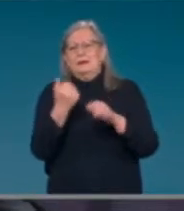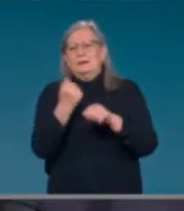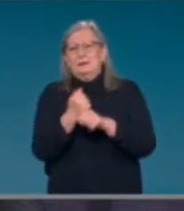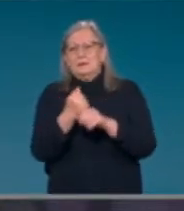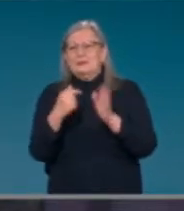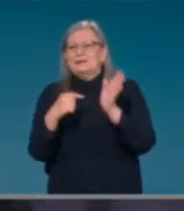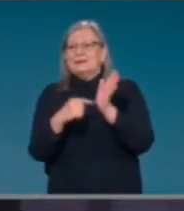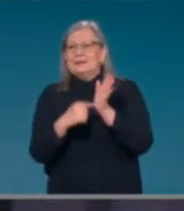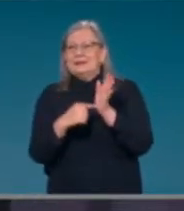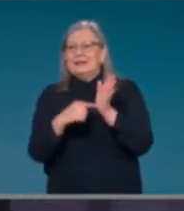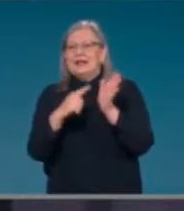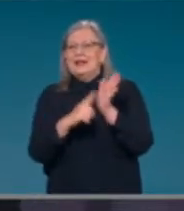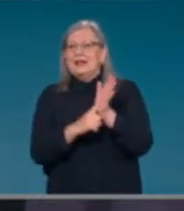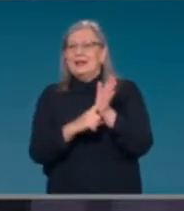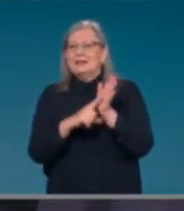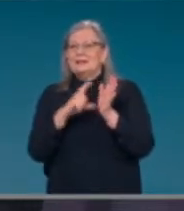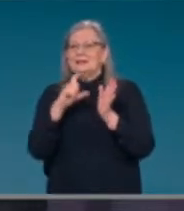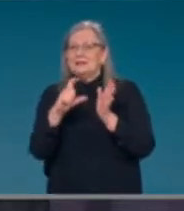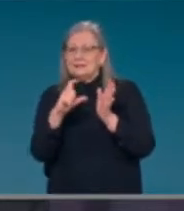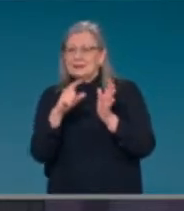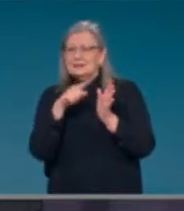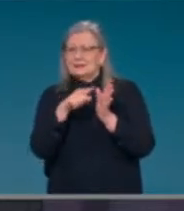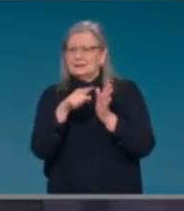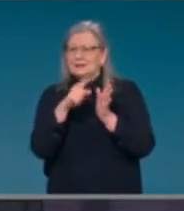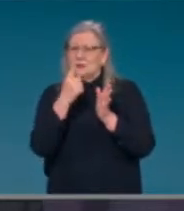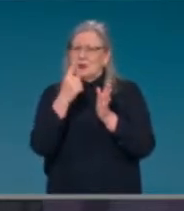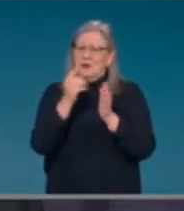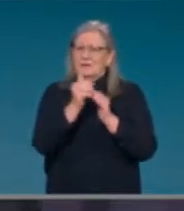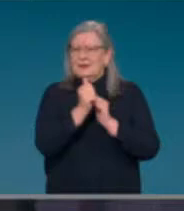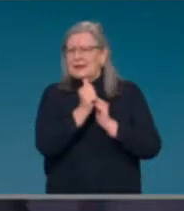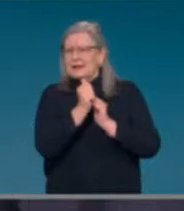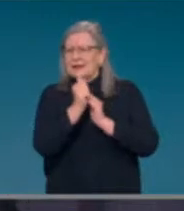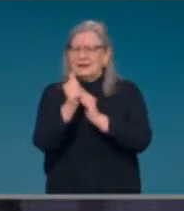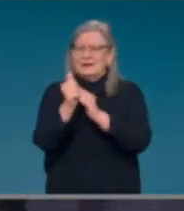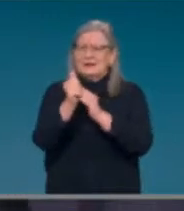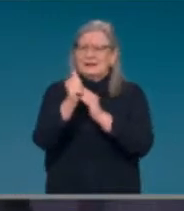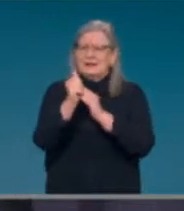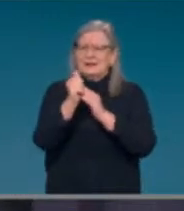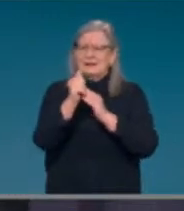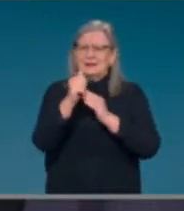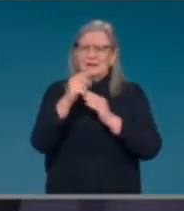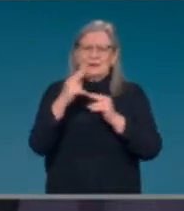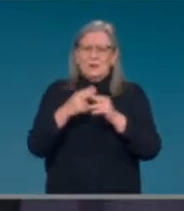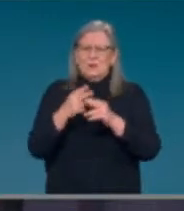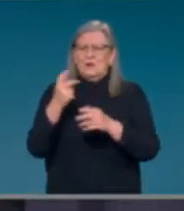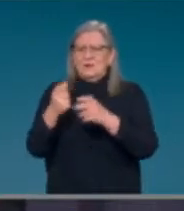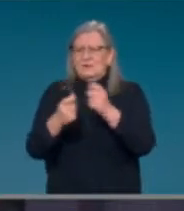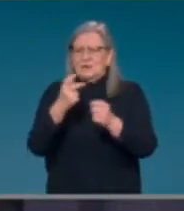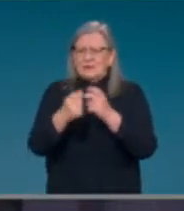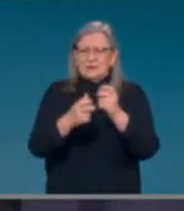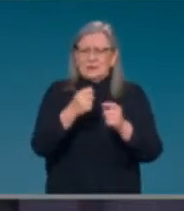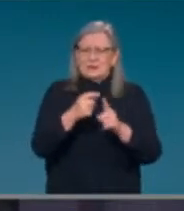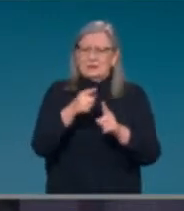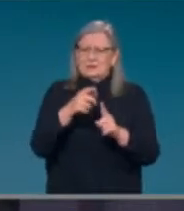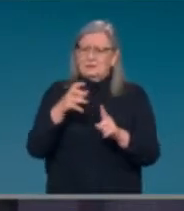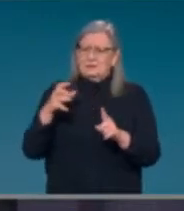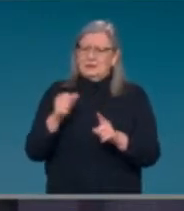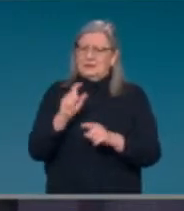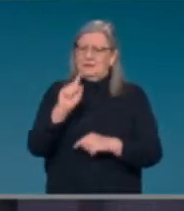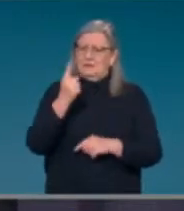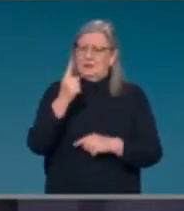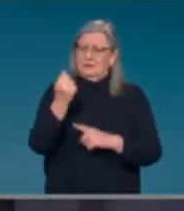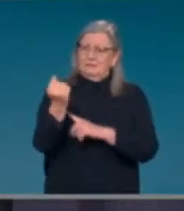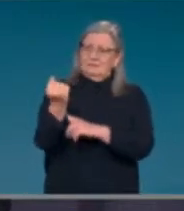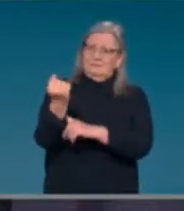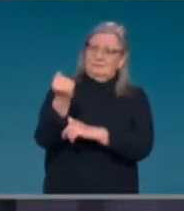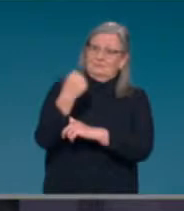are probably one of the leading providers with regards to self-vaccination. They're all preparing to do it. They do have to get consent from their residents